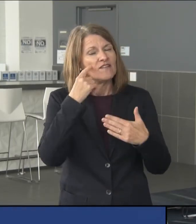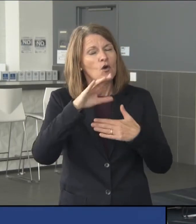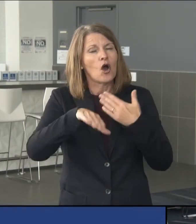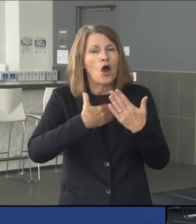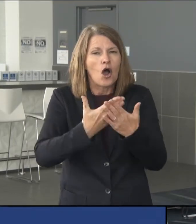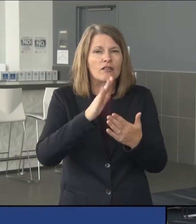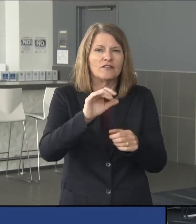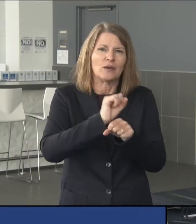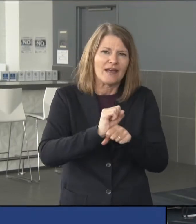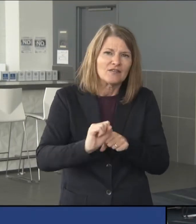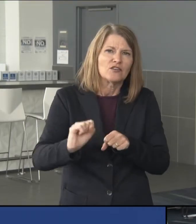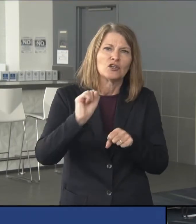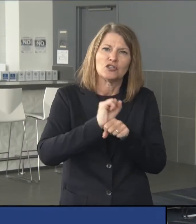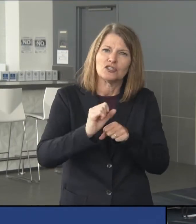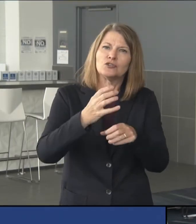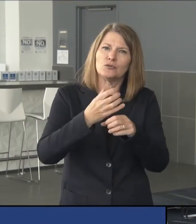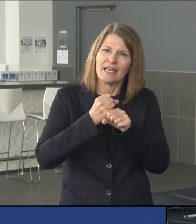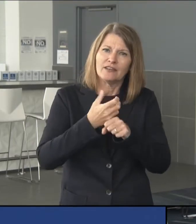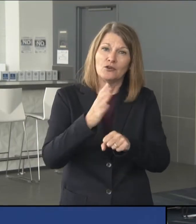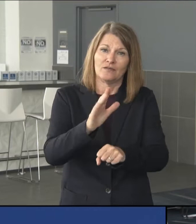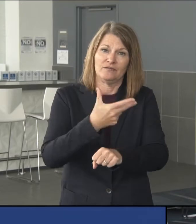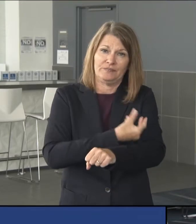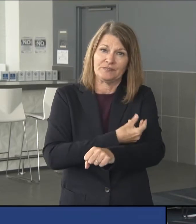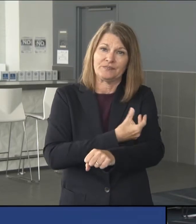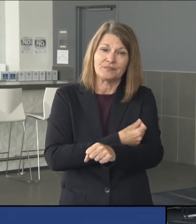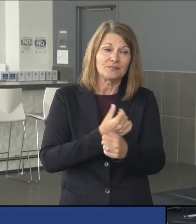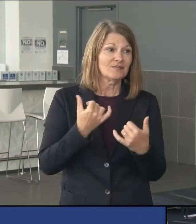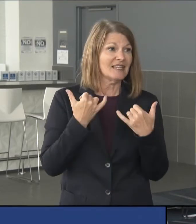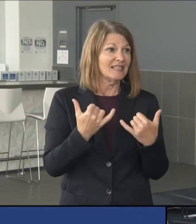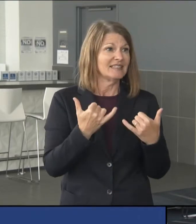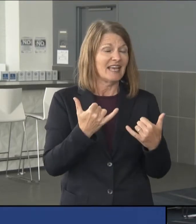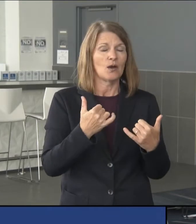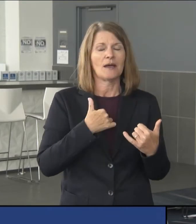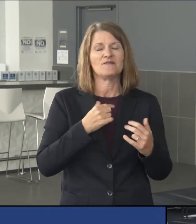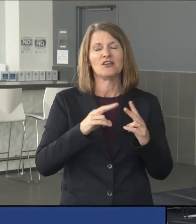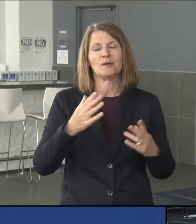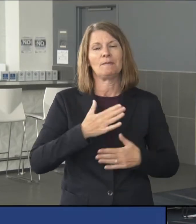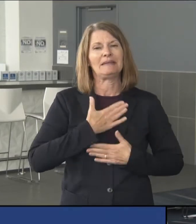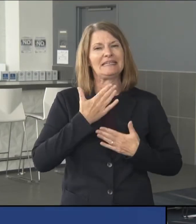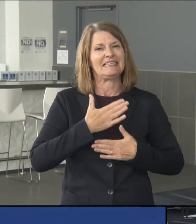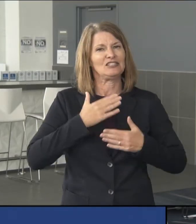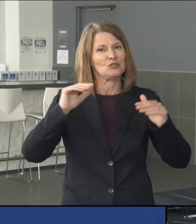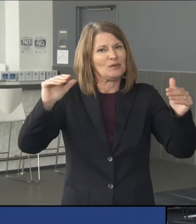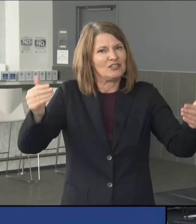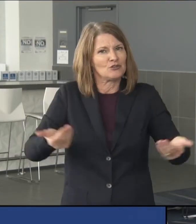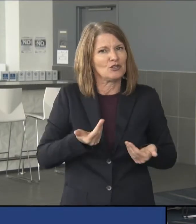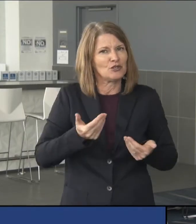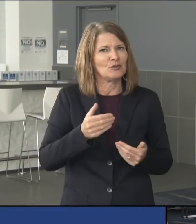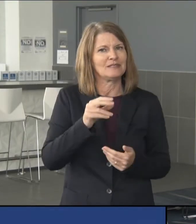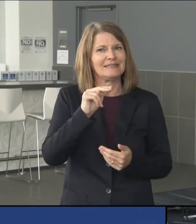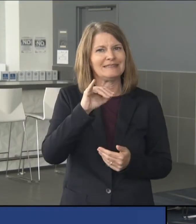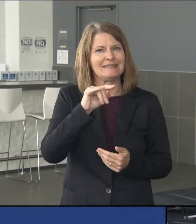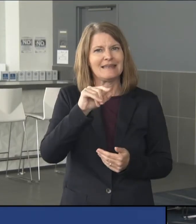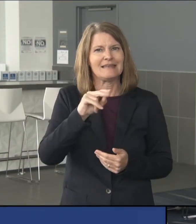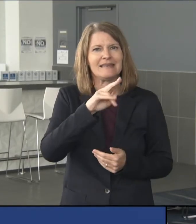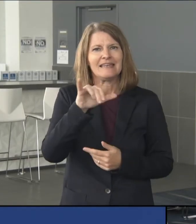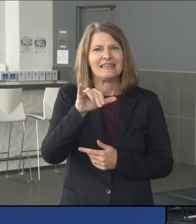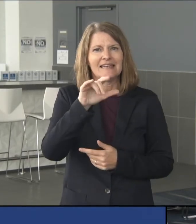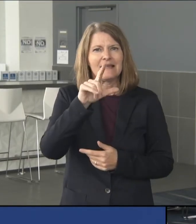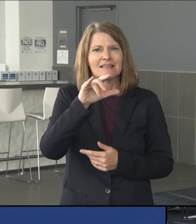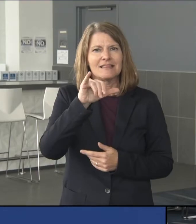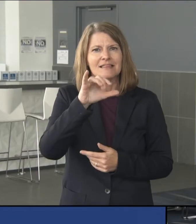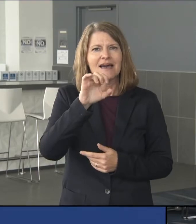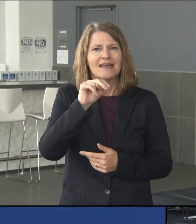all of your efforts to get vaccinated. And now, I'm very pleased to introduce Nittany Lion football head